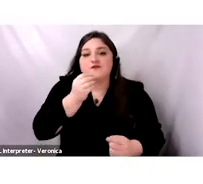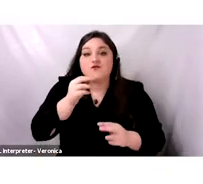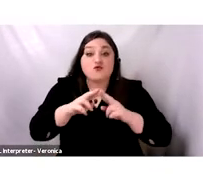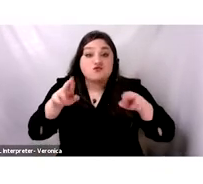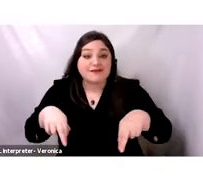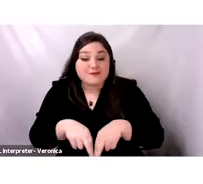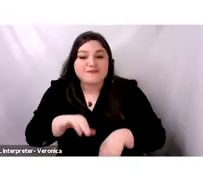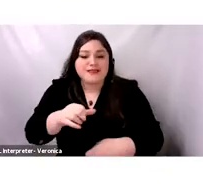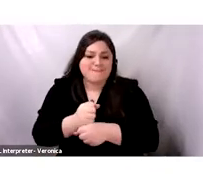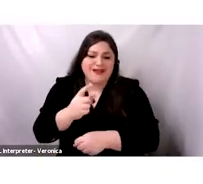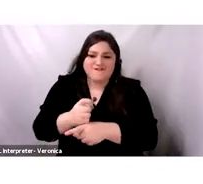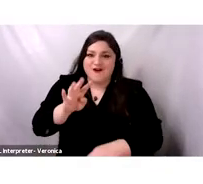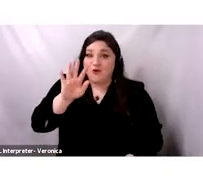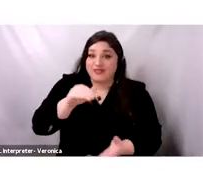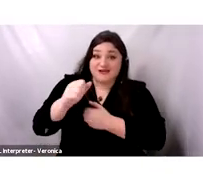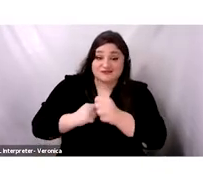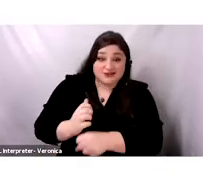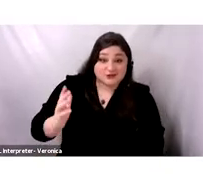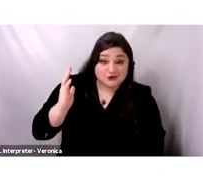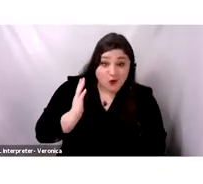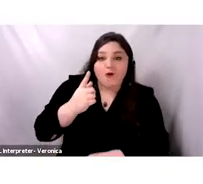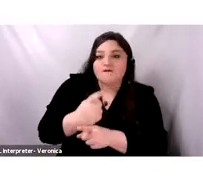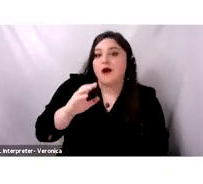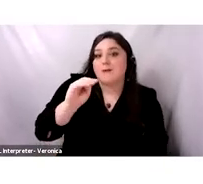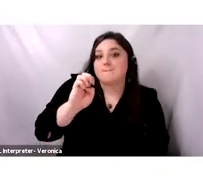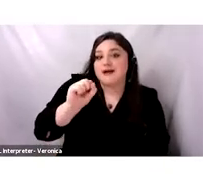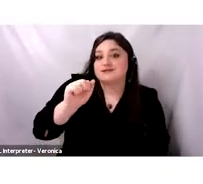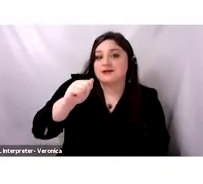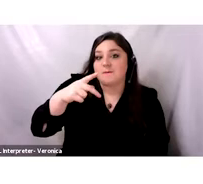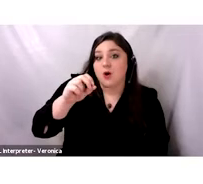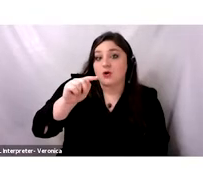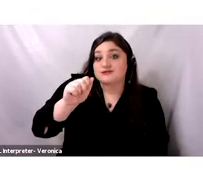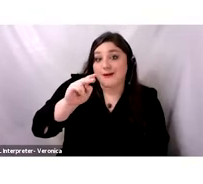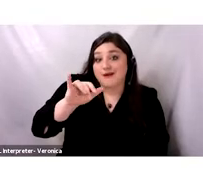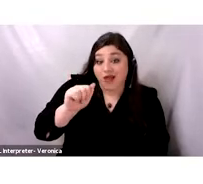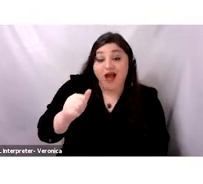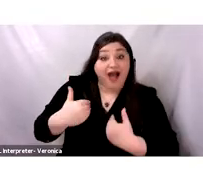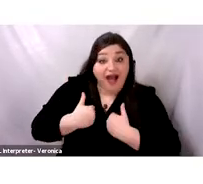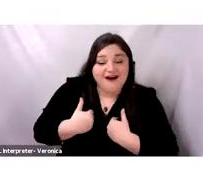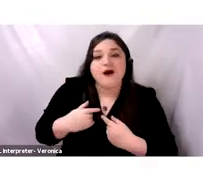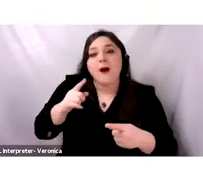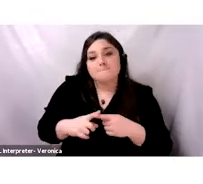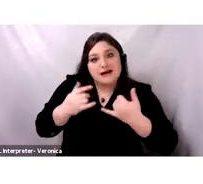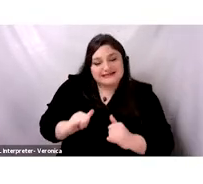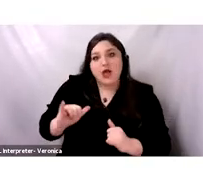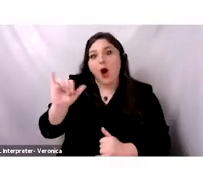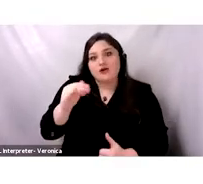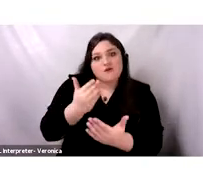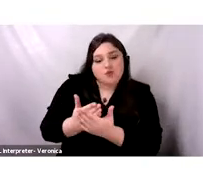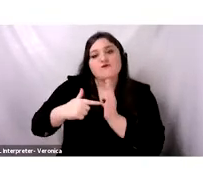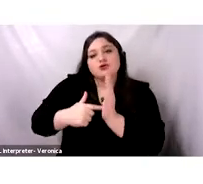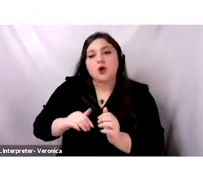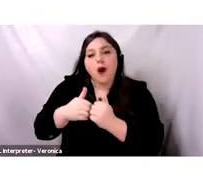ago from Mesopotamia. But the earliest evidence of mixing this hummus paste tahina